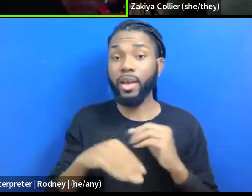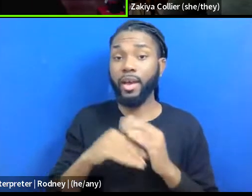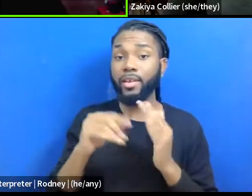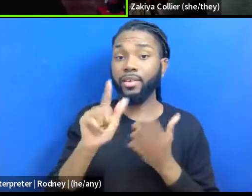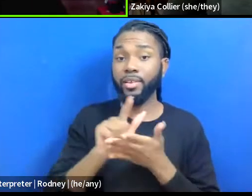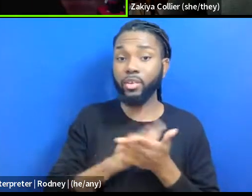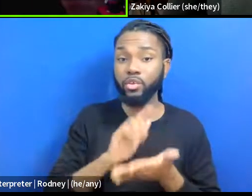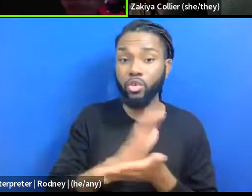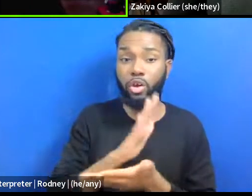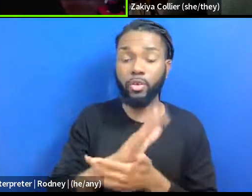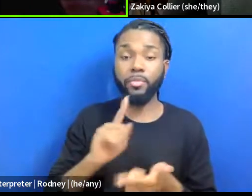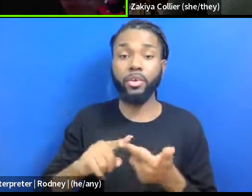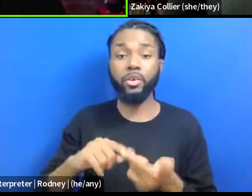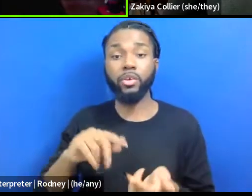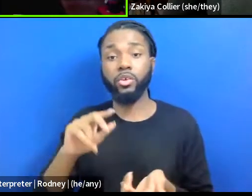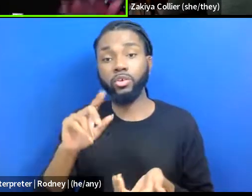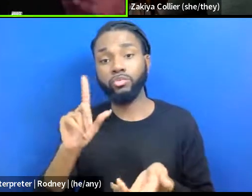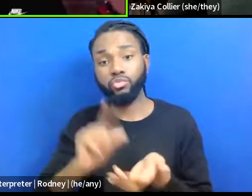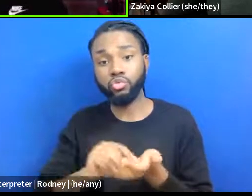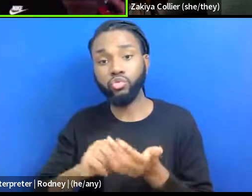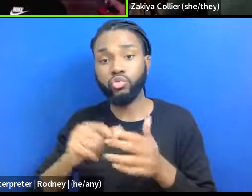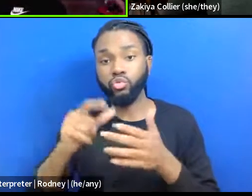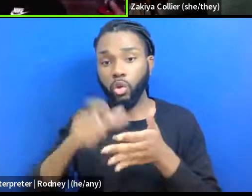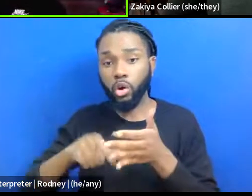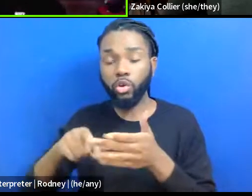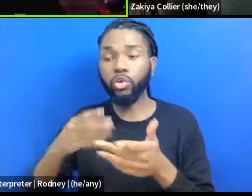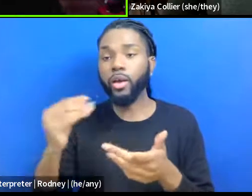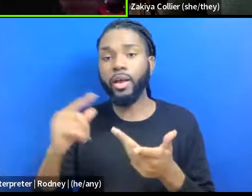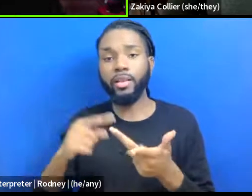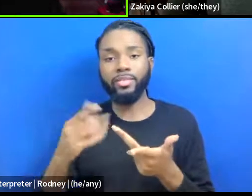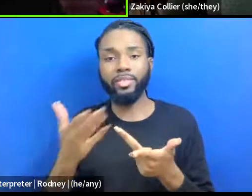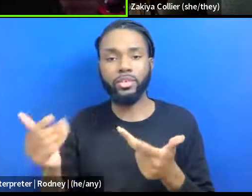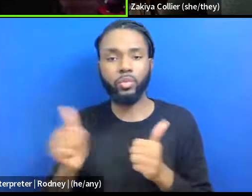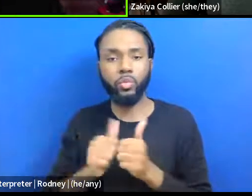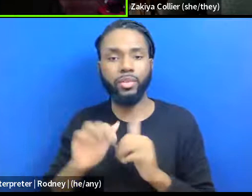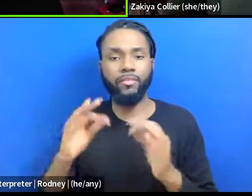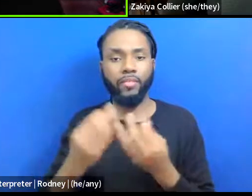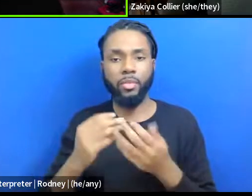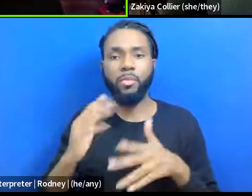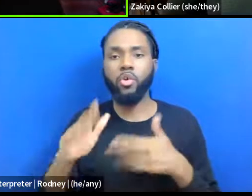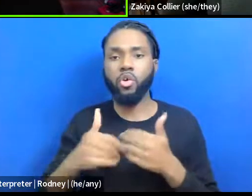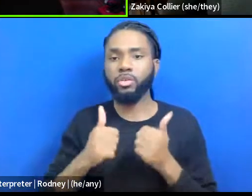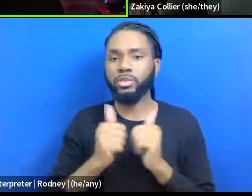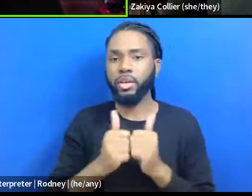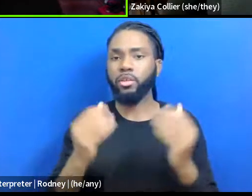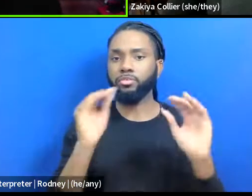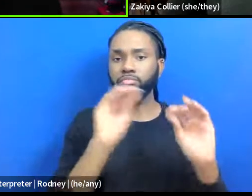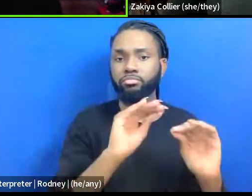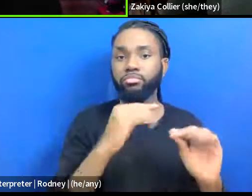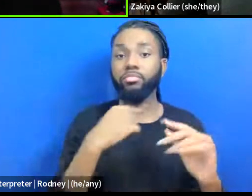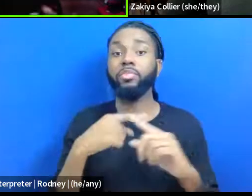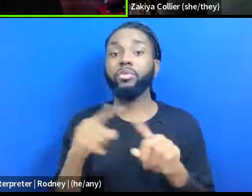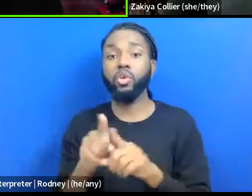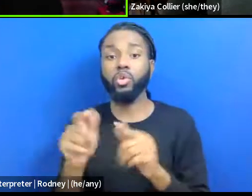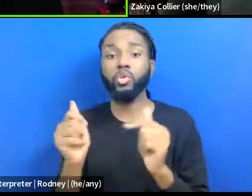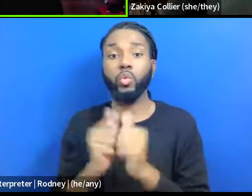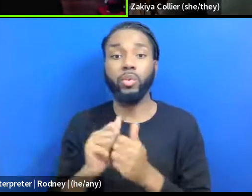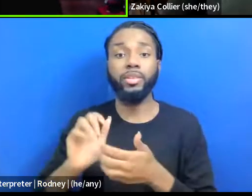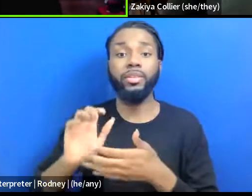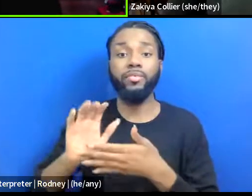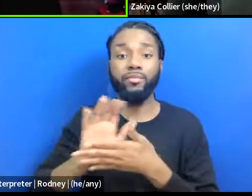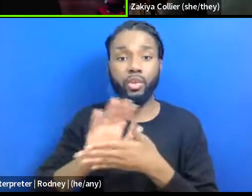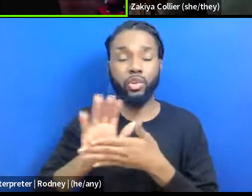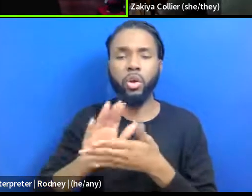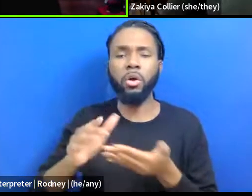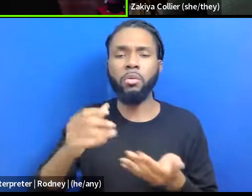also, um, personal items from their family together with the installation along with a video to kind of not humanize them